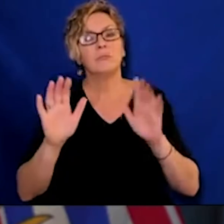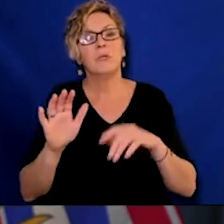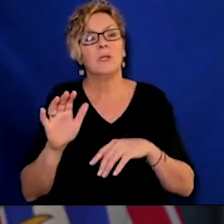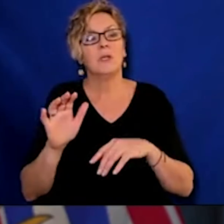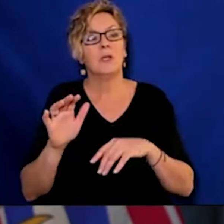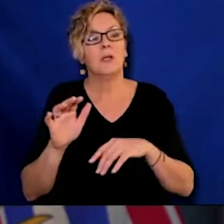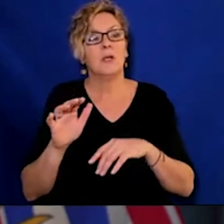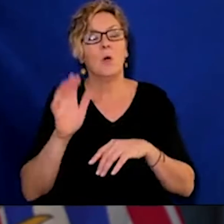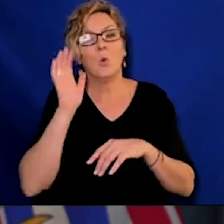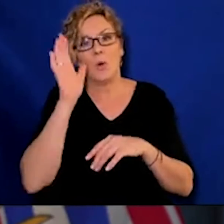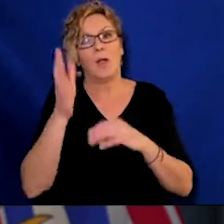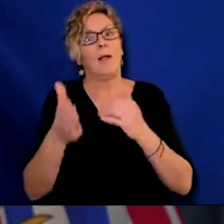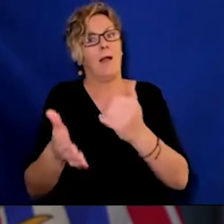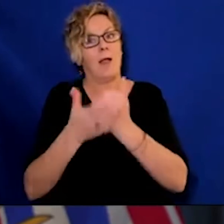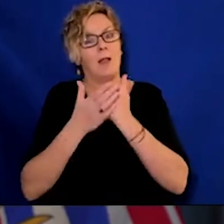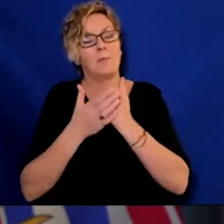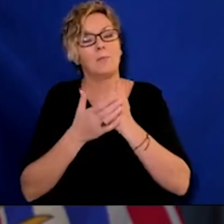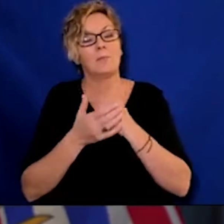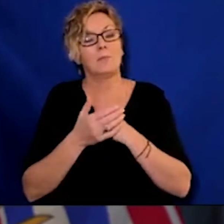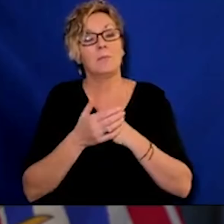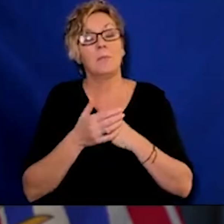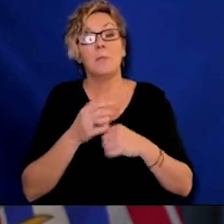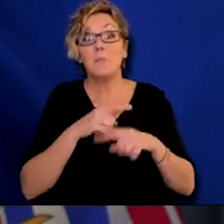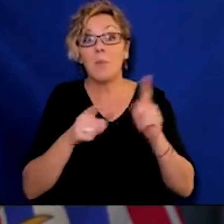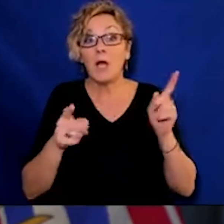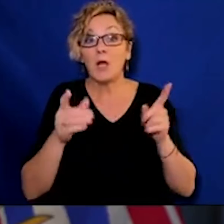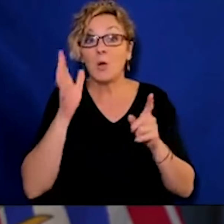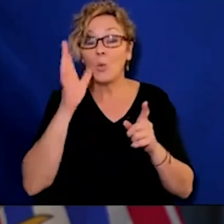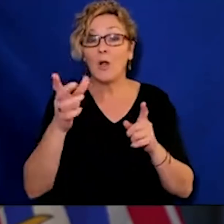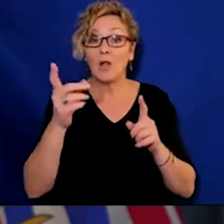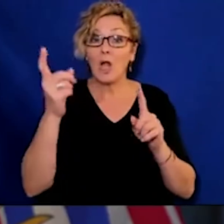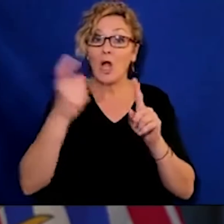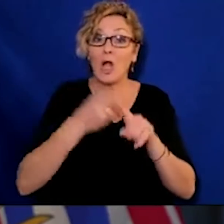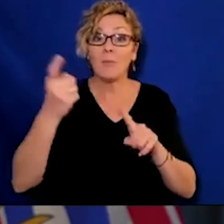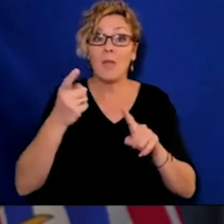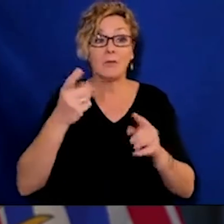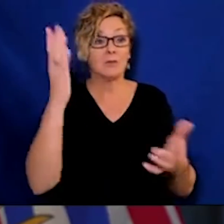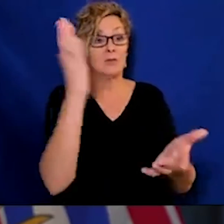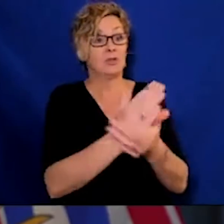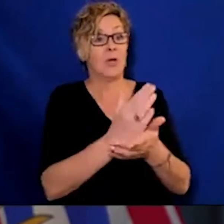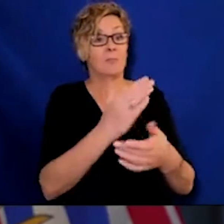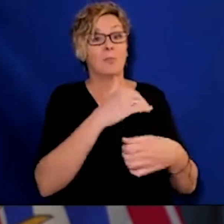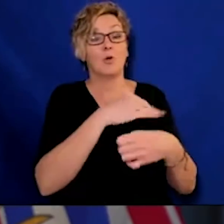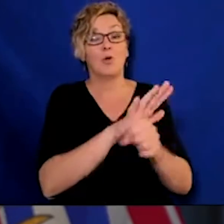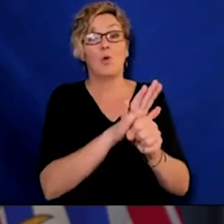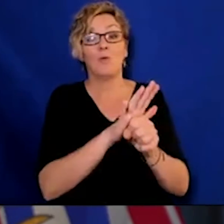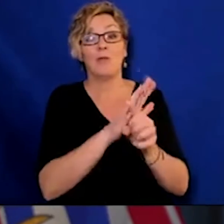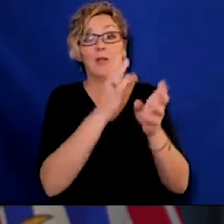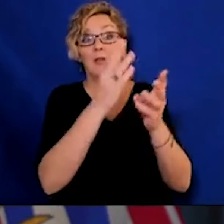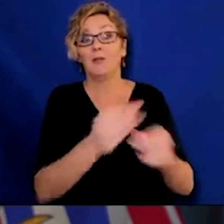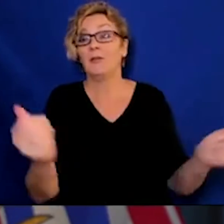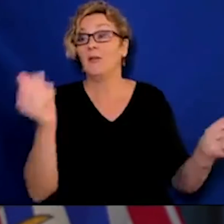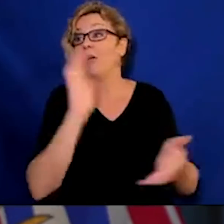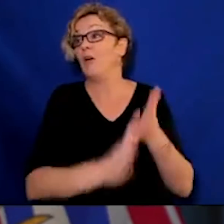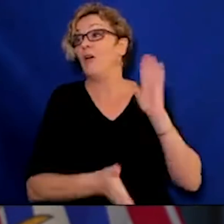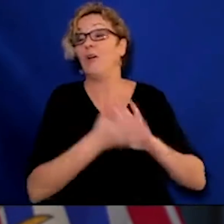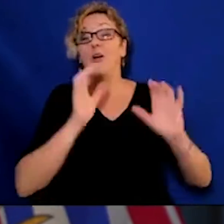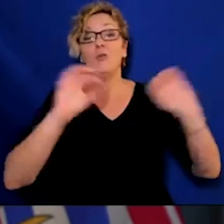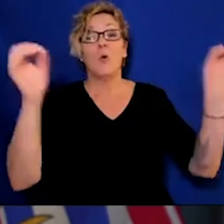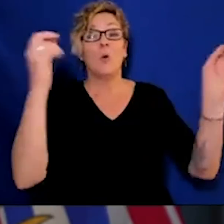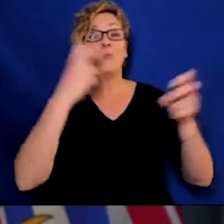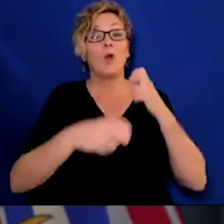switch where we are going to be able to go back and never wash our hands again. That will never change. But it will give us,